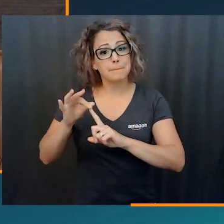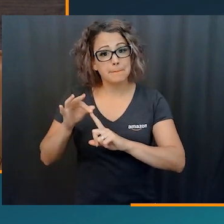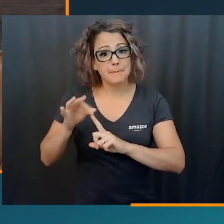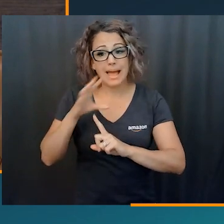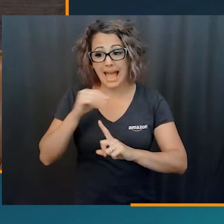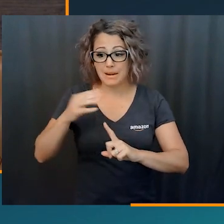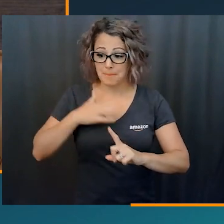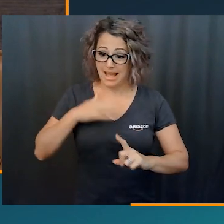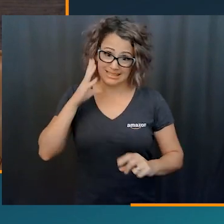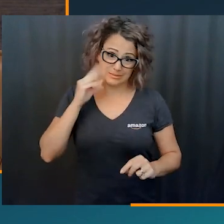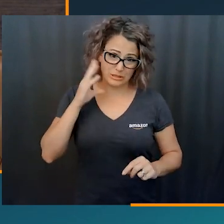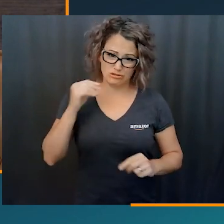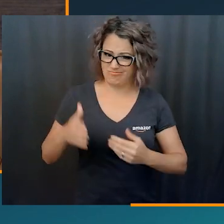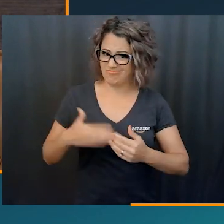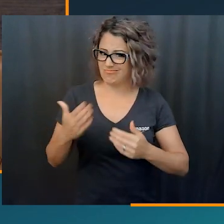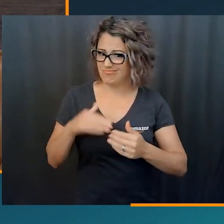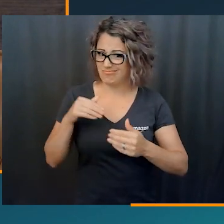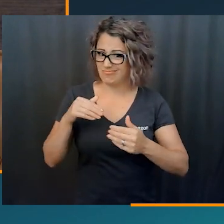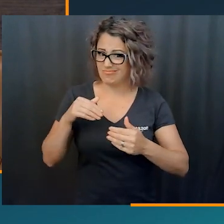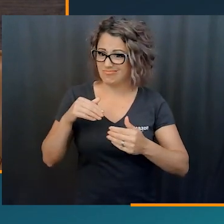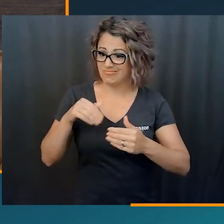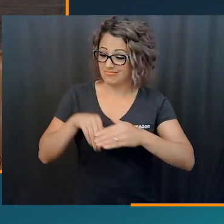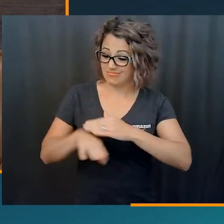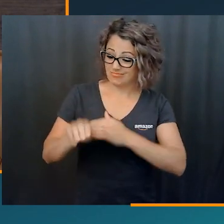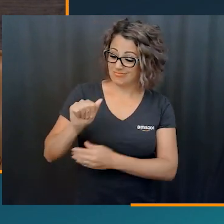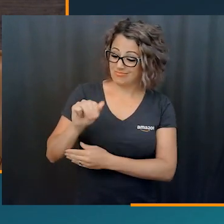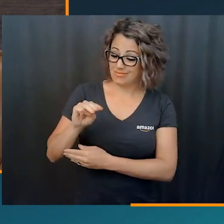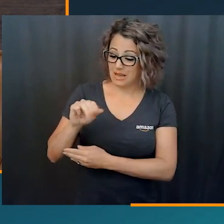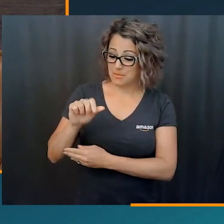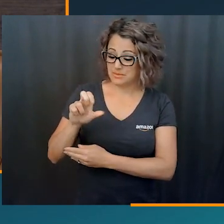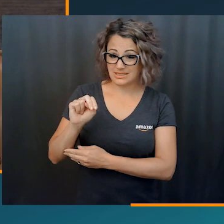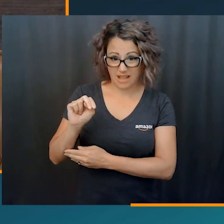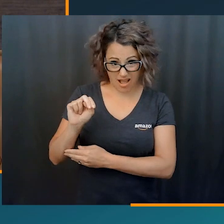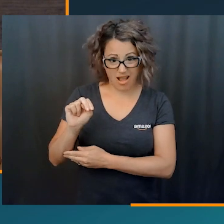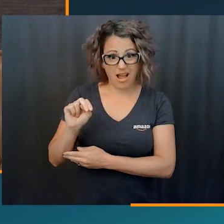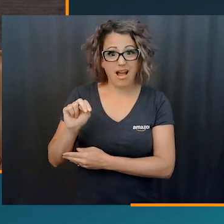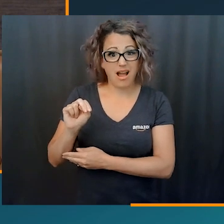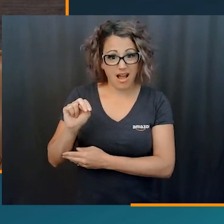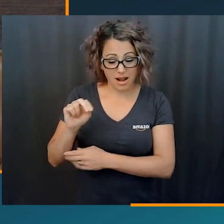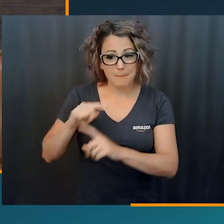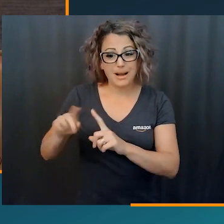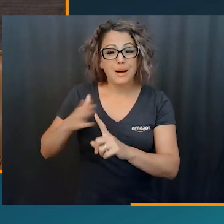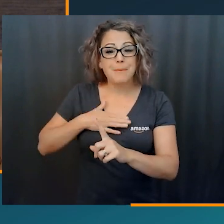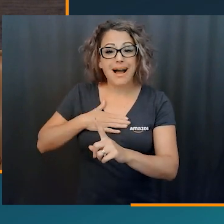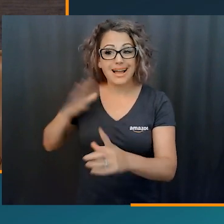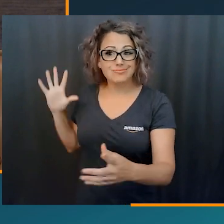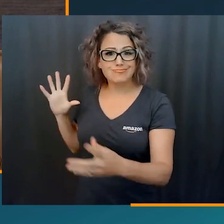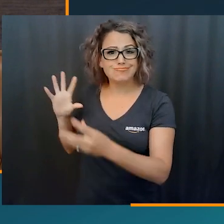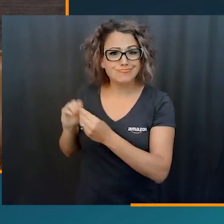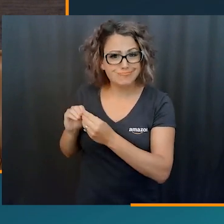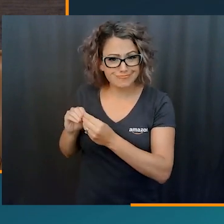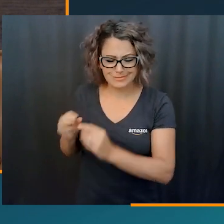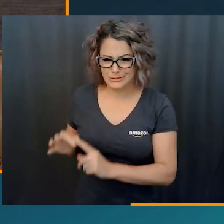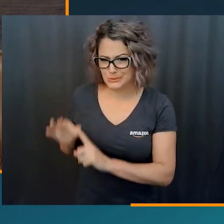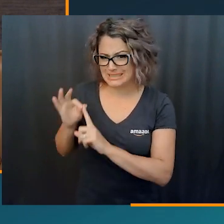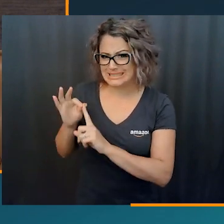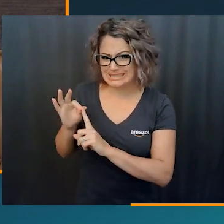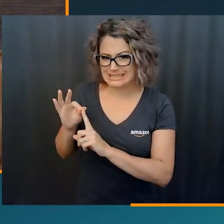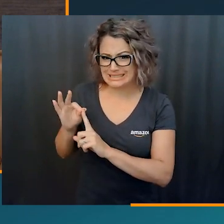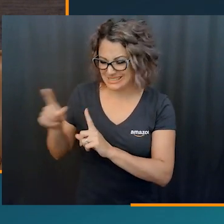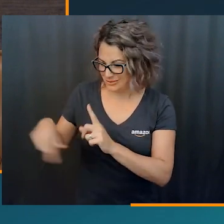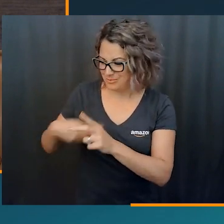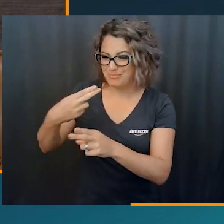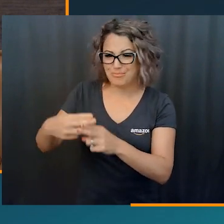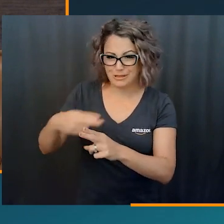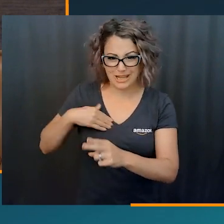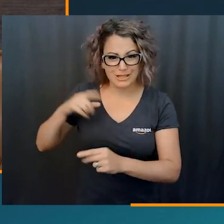Yeah. I found the journey to be very easy once I got to Amazon. then the journey getting to Amazon was a bit unique